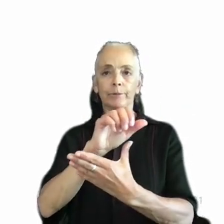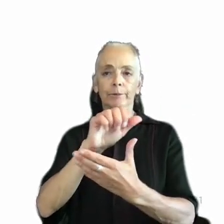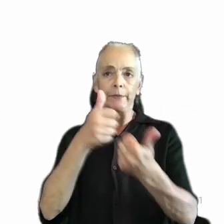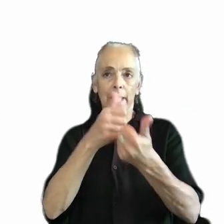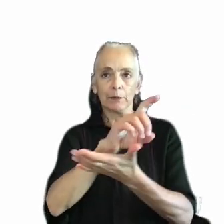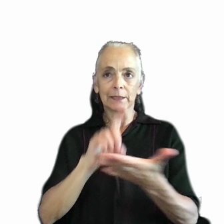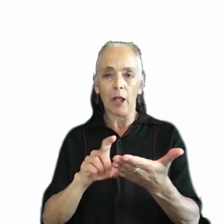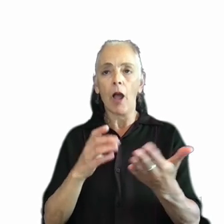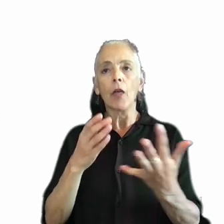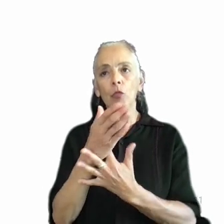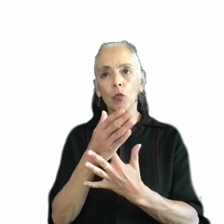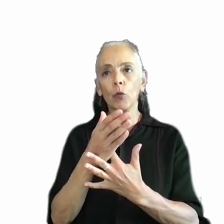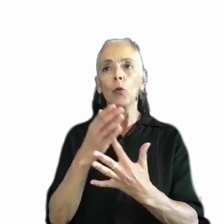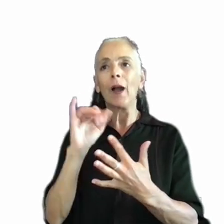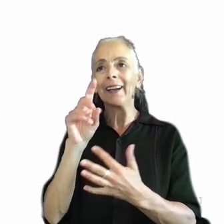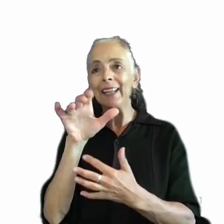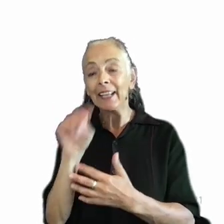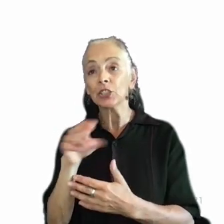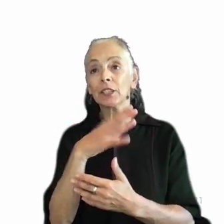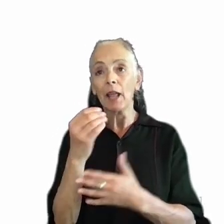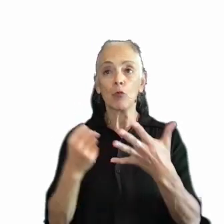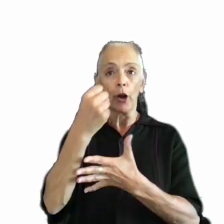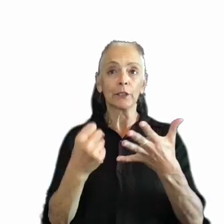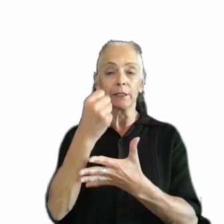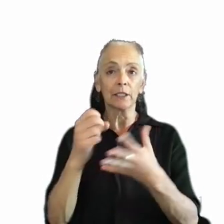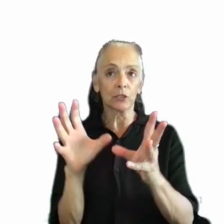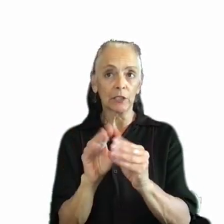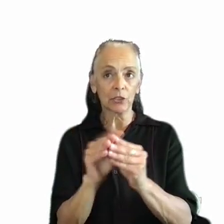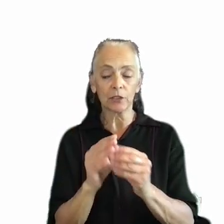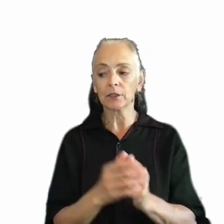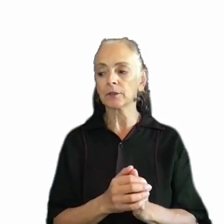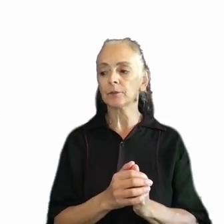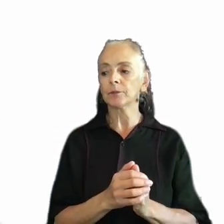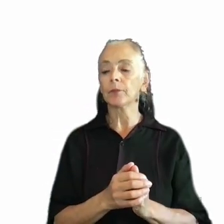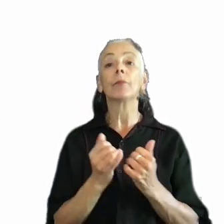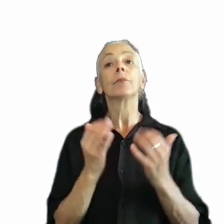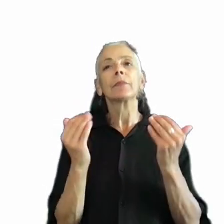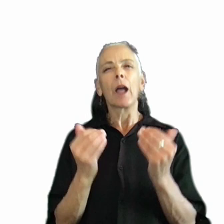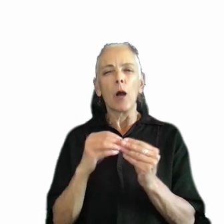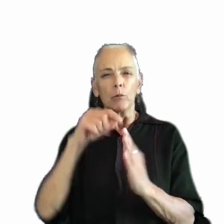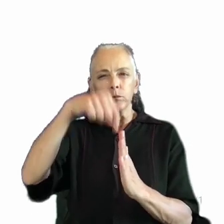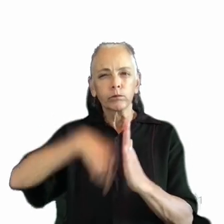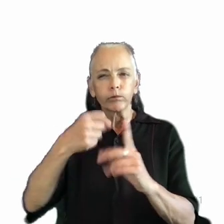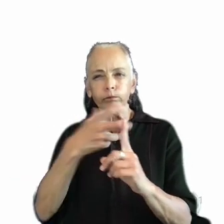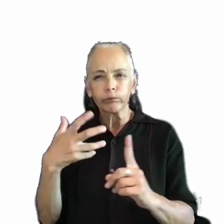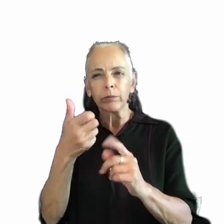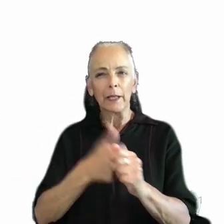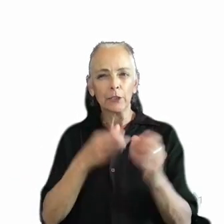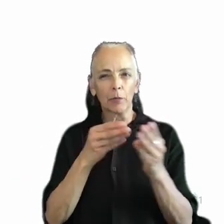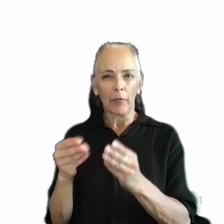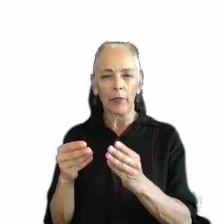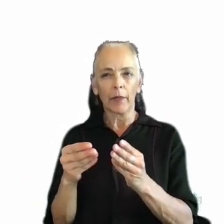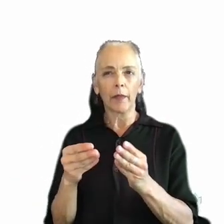and prioritization sessions. Now I'm going to go into a little bit more detail about each of these methods and share some